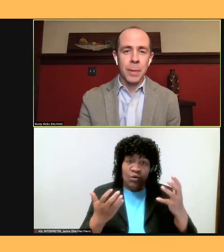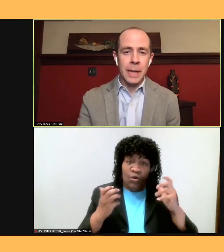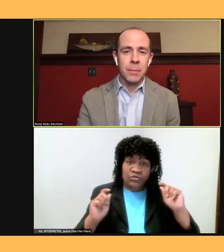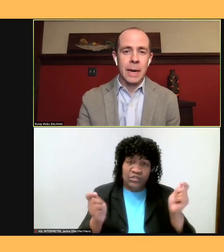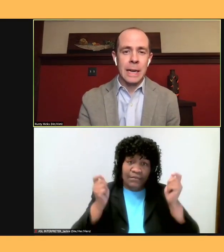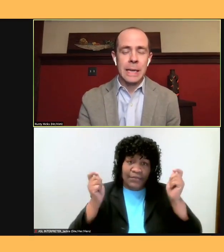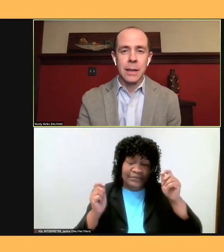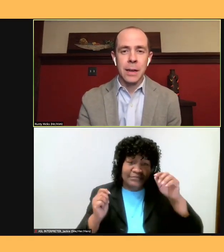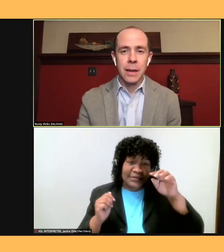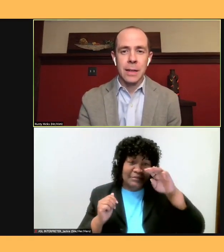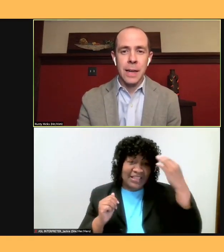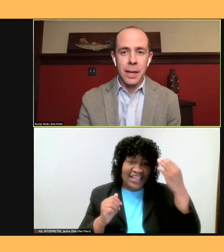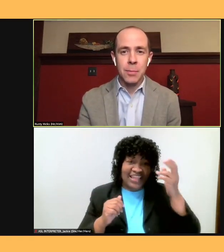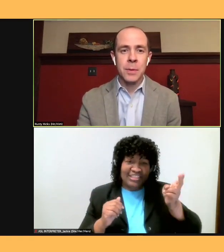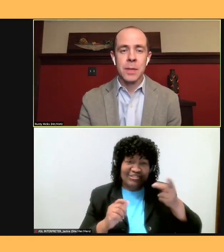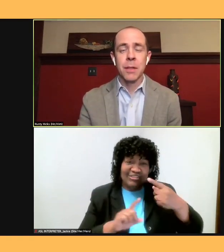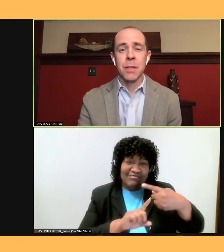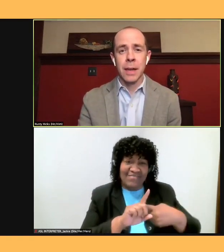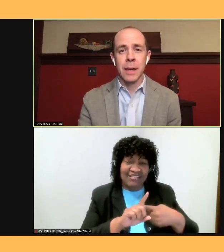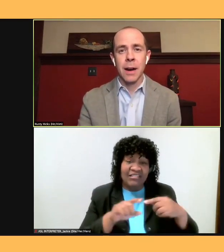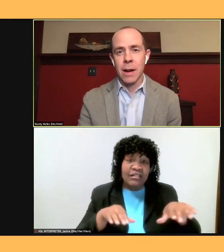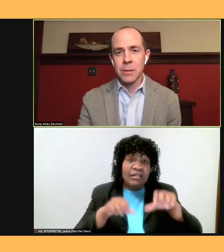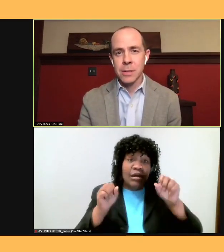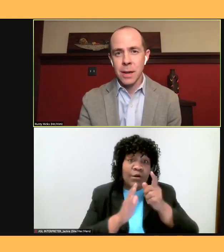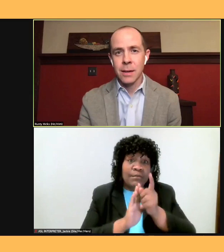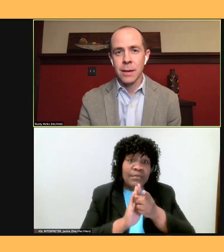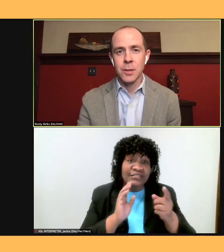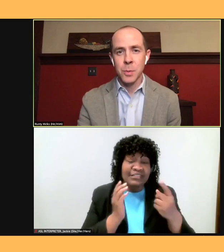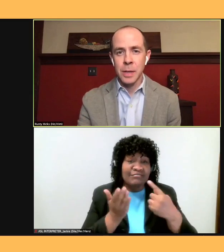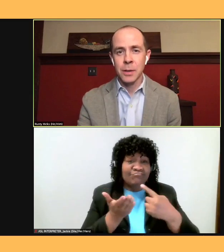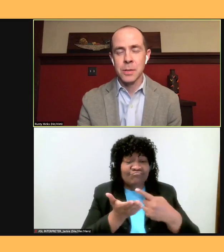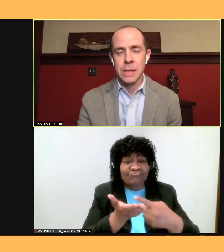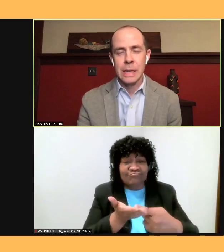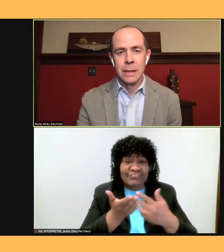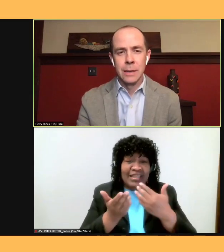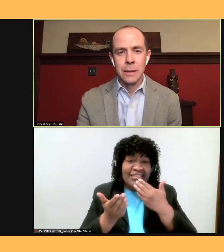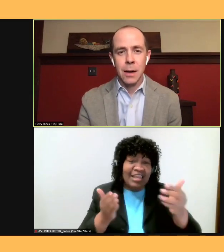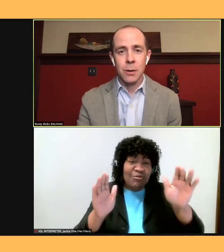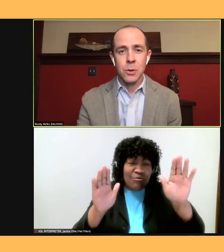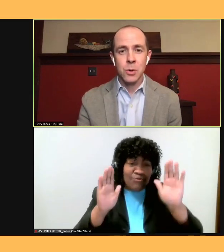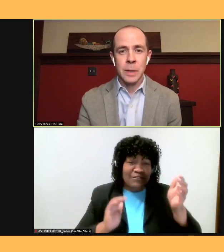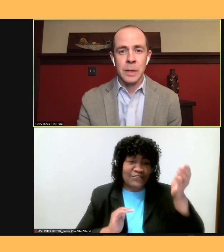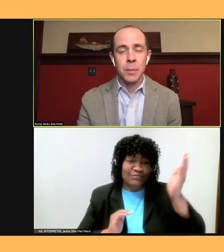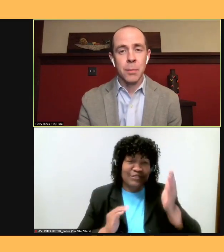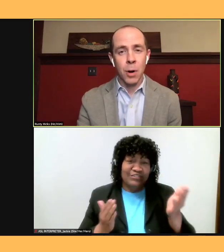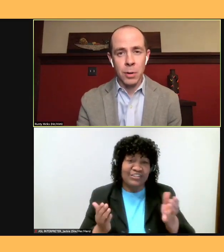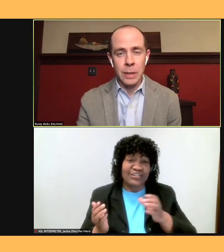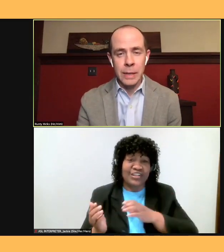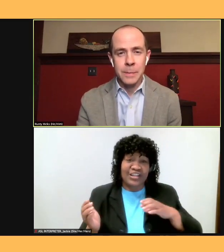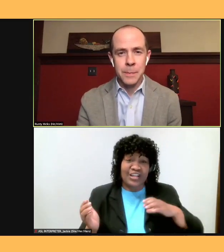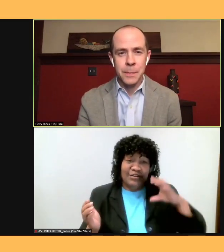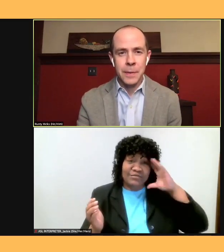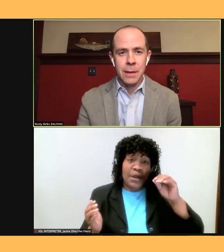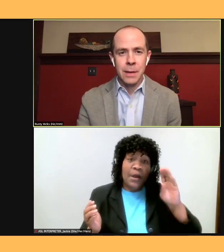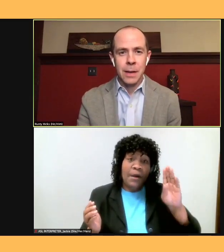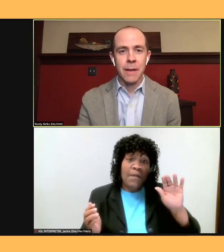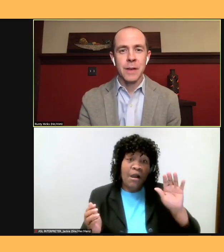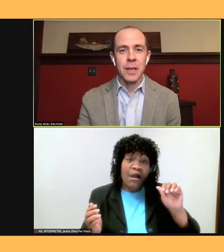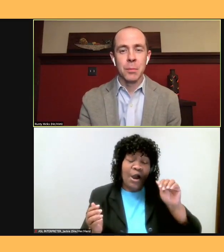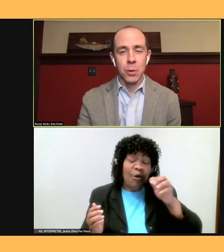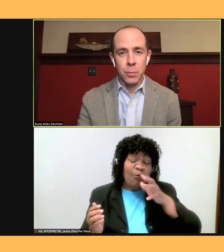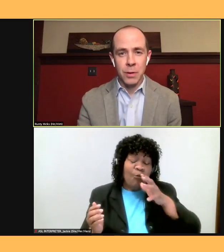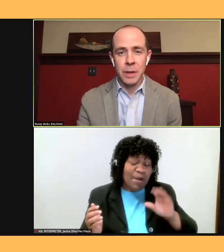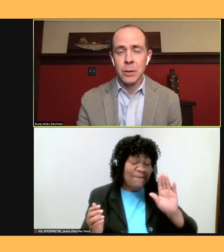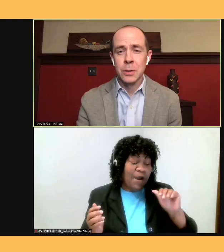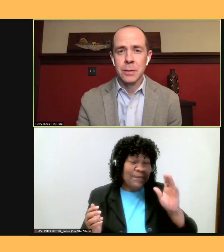taking a moment to thank our outstanding speakers, Congresswoman Barbara Lee, Kathy Blumenfield,